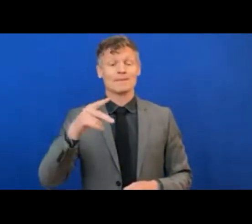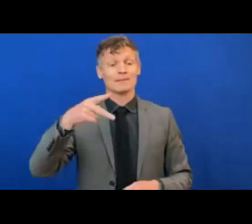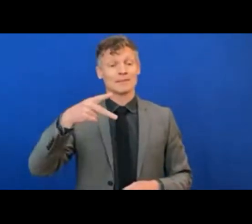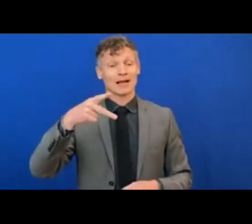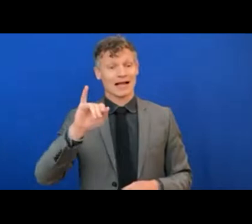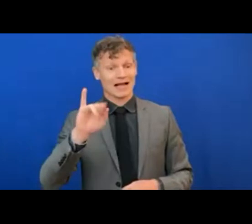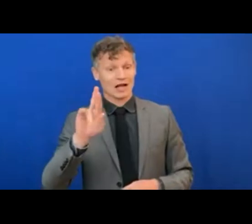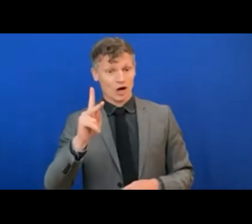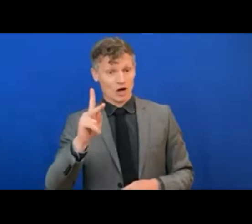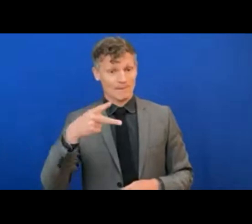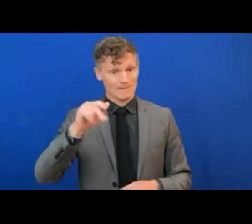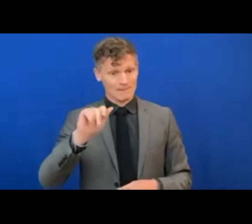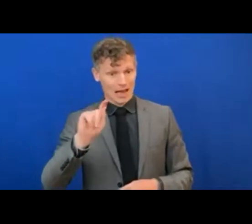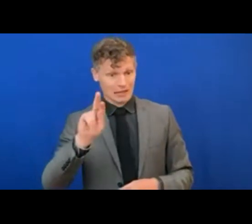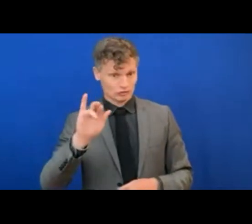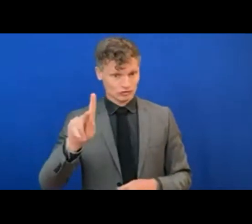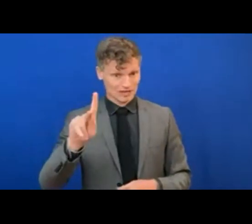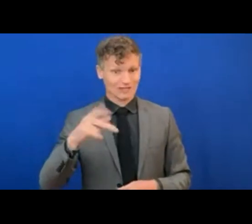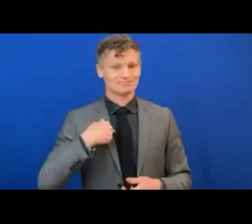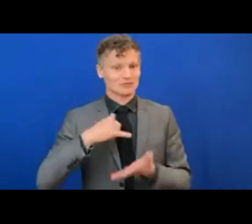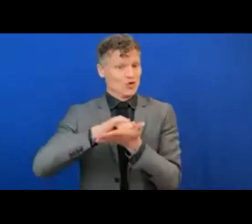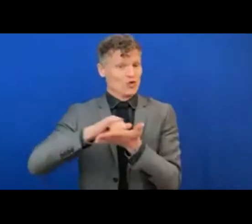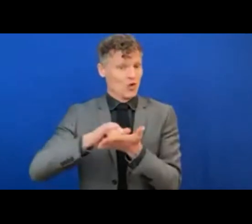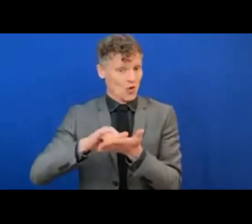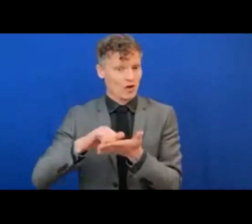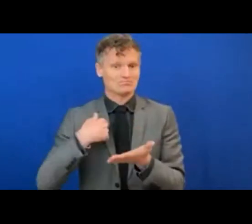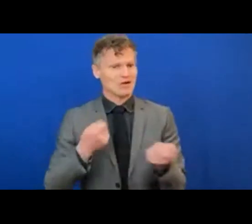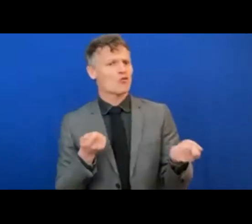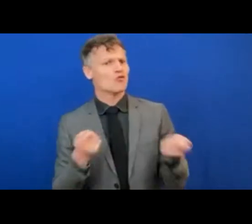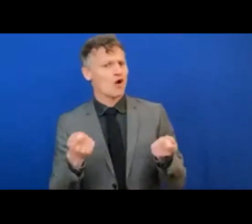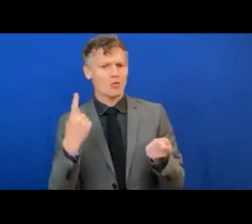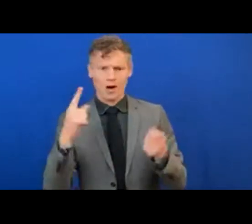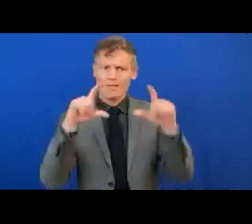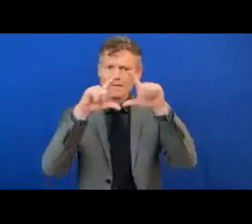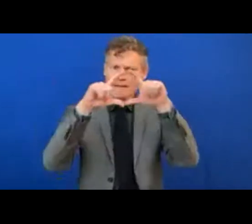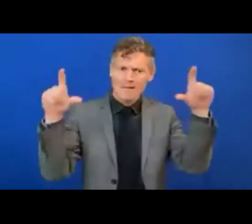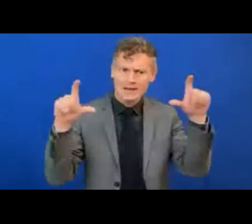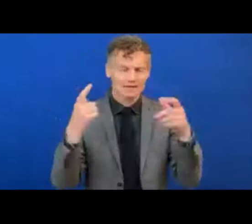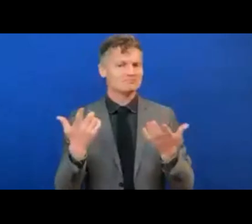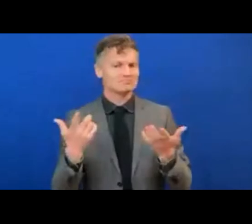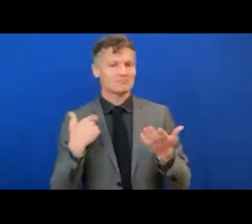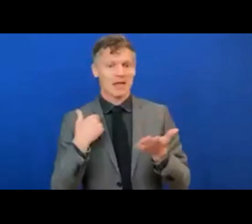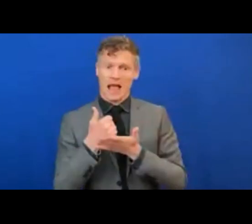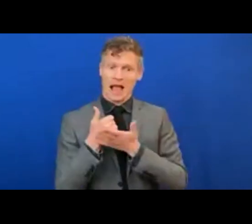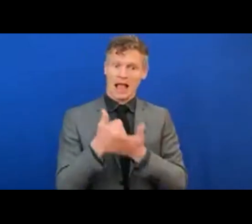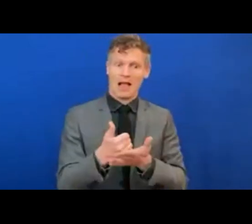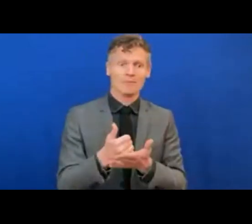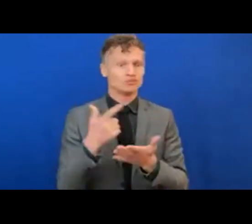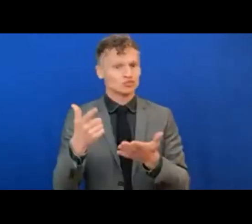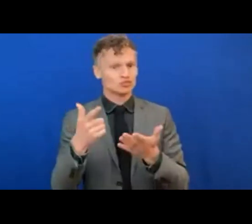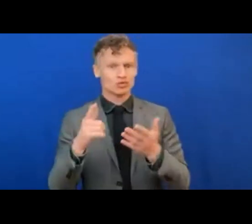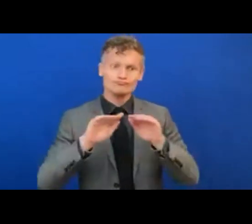puts on conferences, and I'm very proud to be working very closely with the ITU, which I'm a very strong supporter of